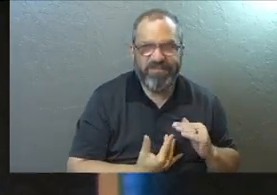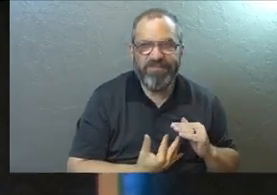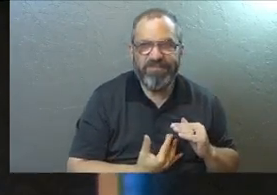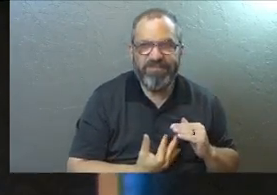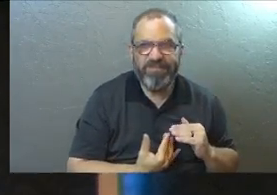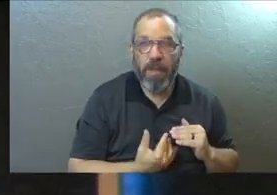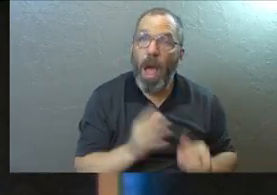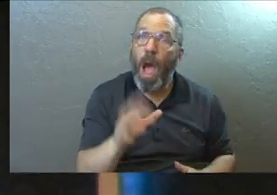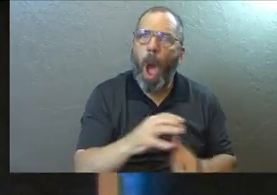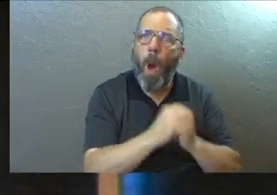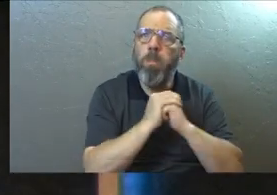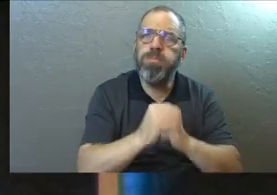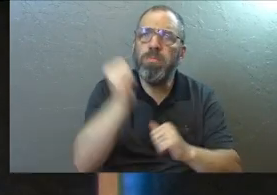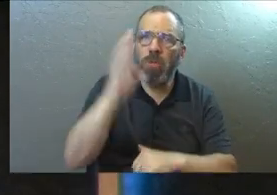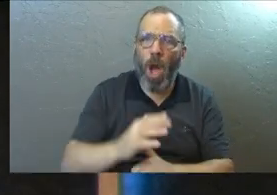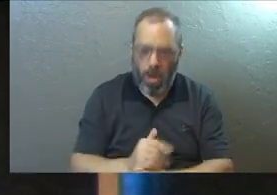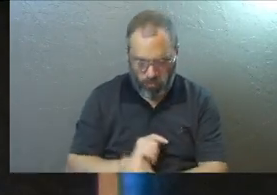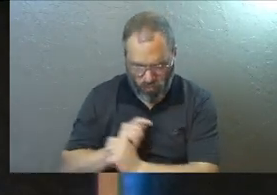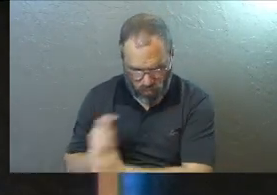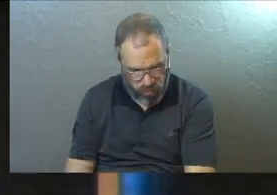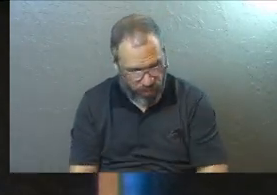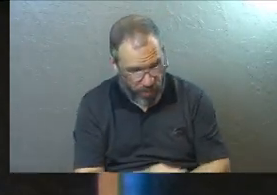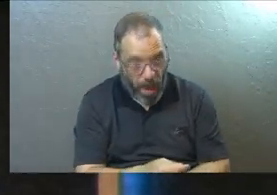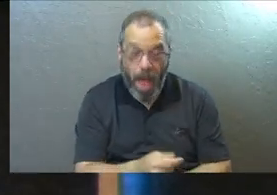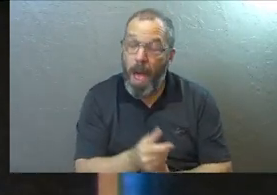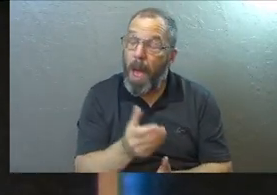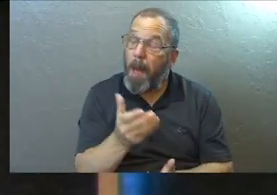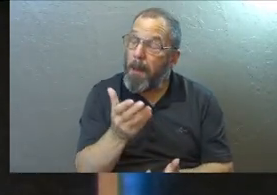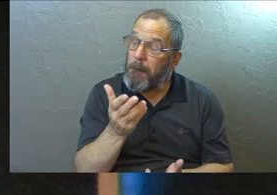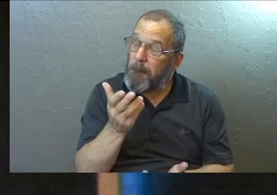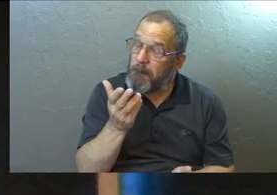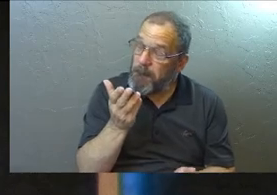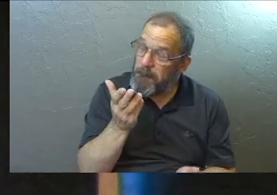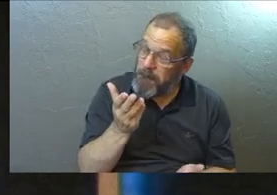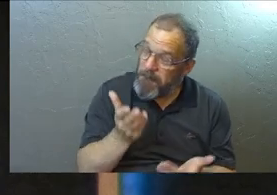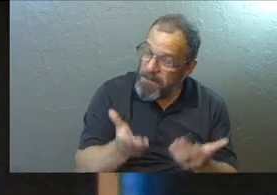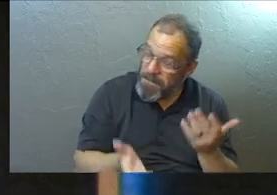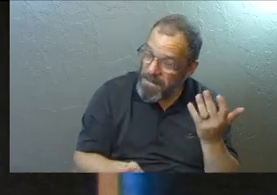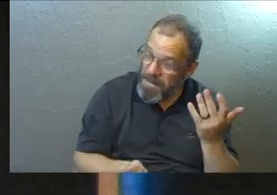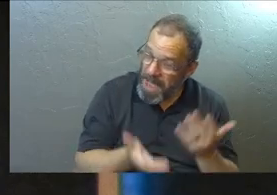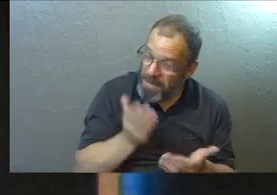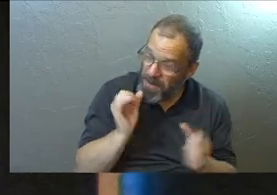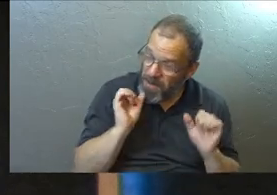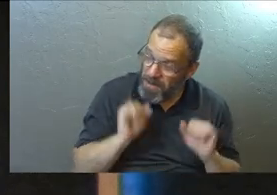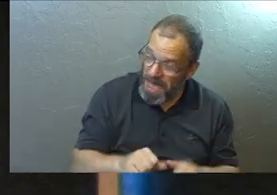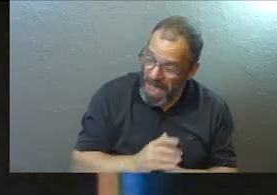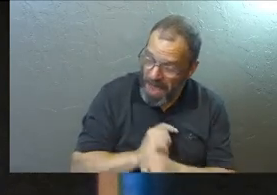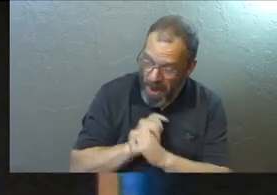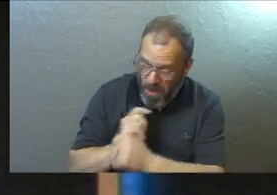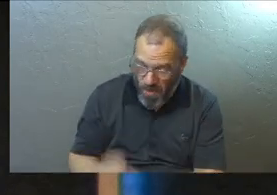They say you can worship God on a golf course. And maybe, maybe you can.